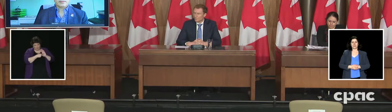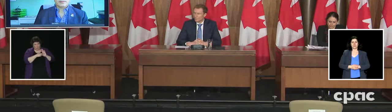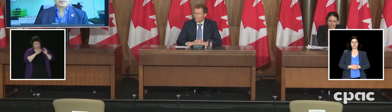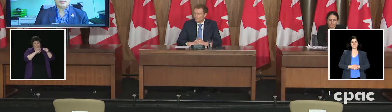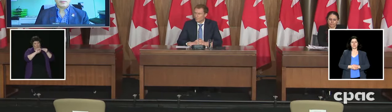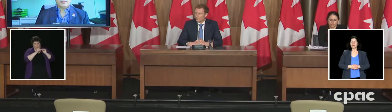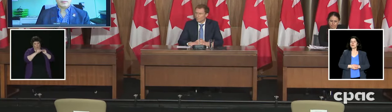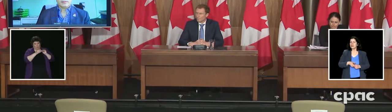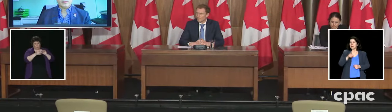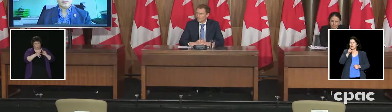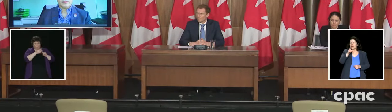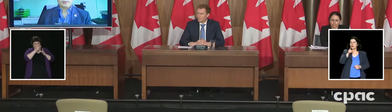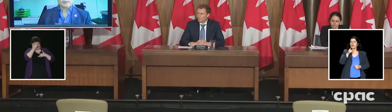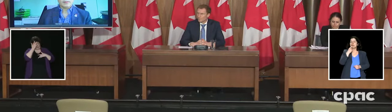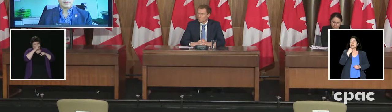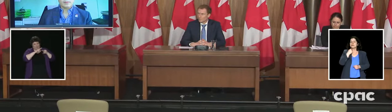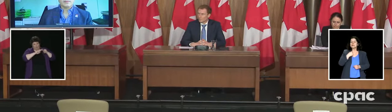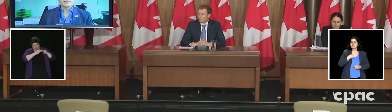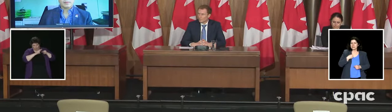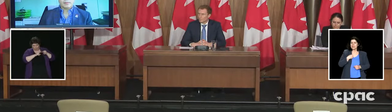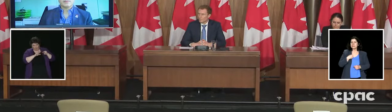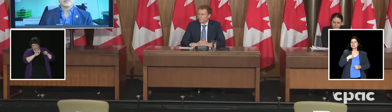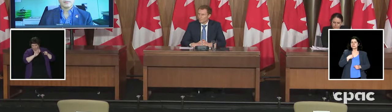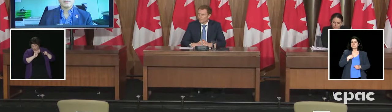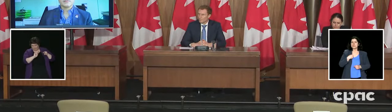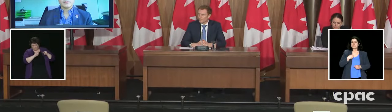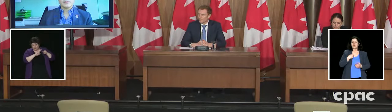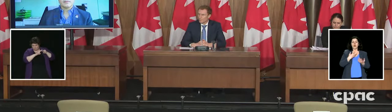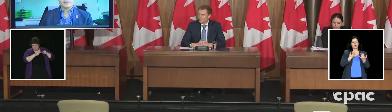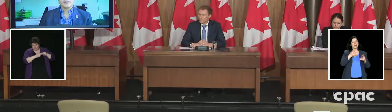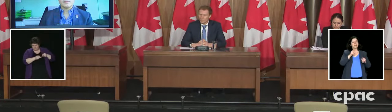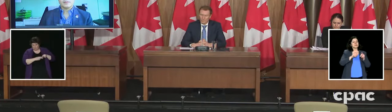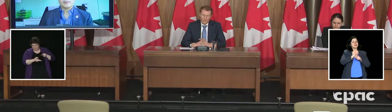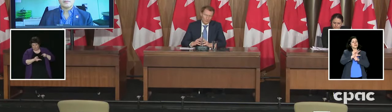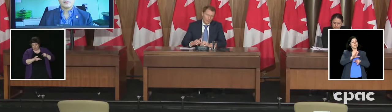in First Nations communities. I know what it's accounting for this.